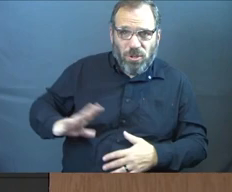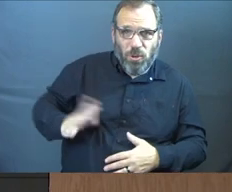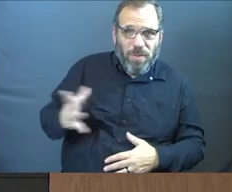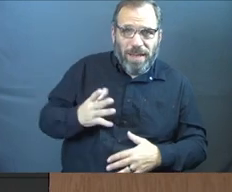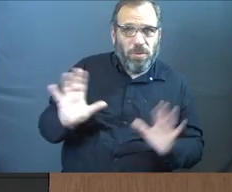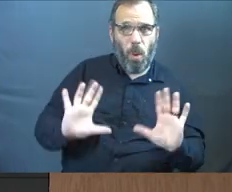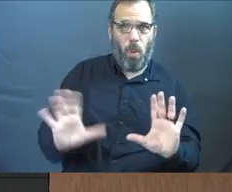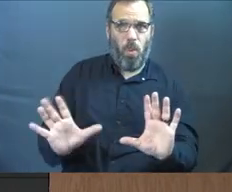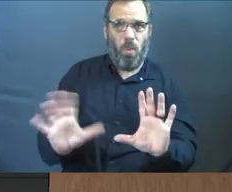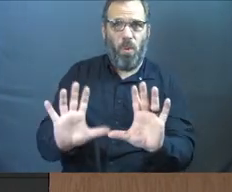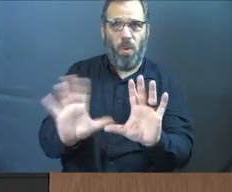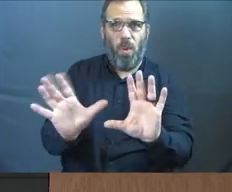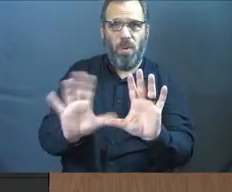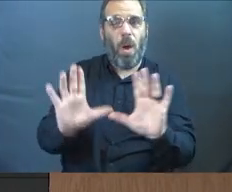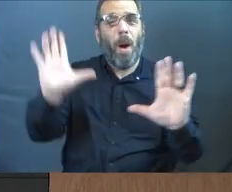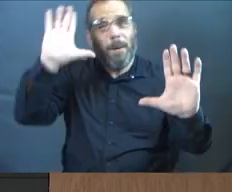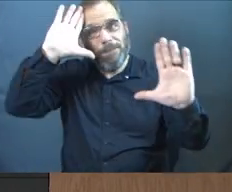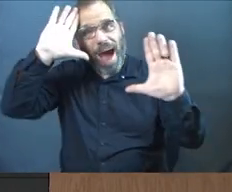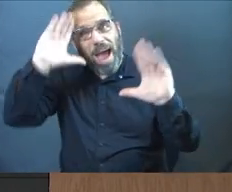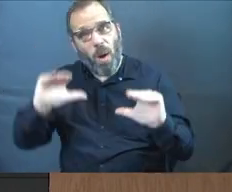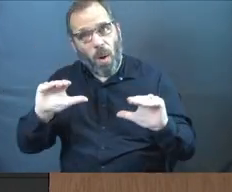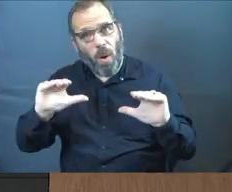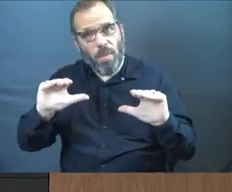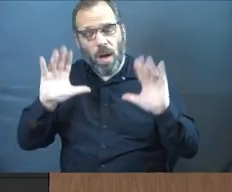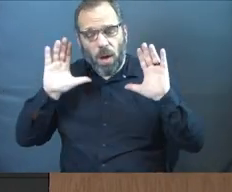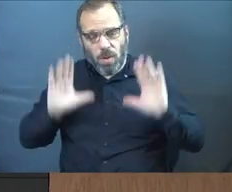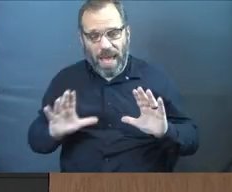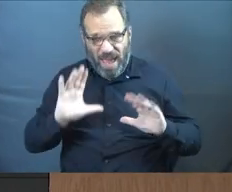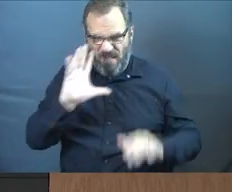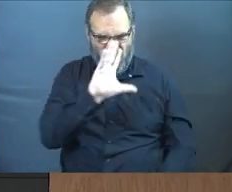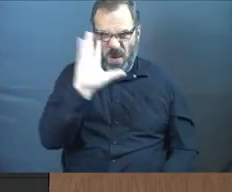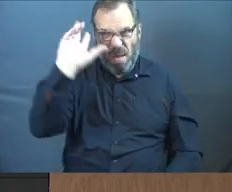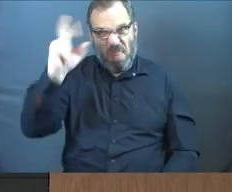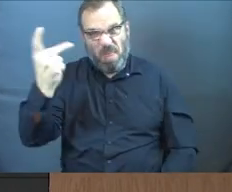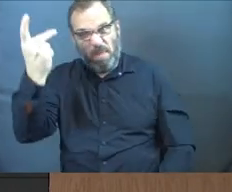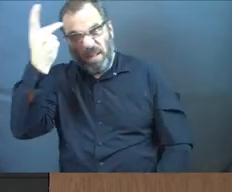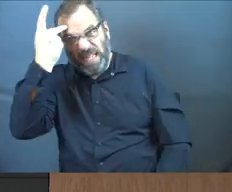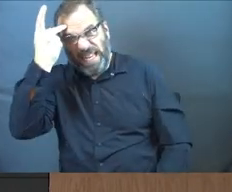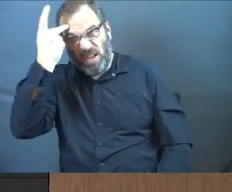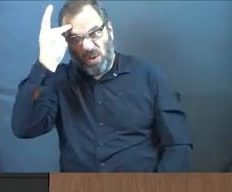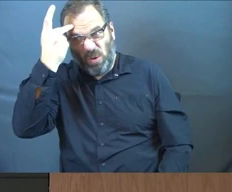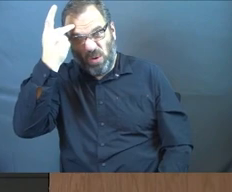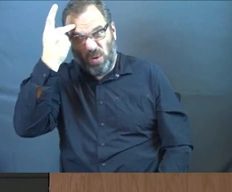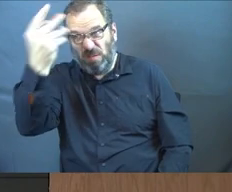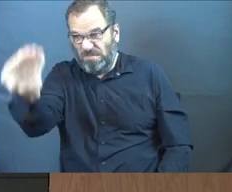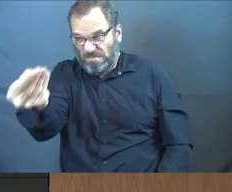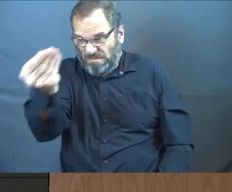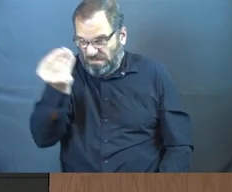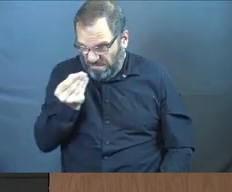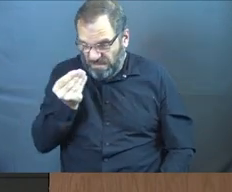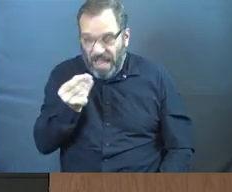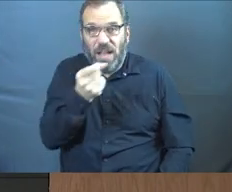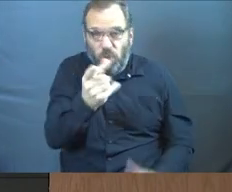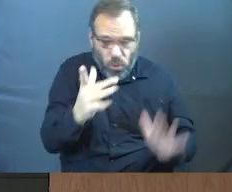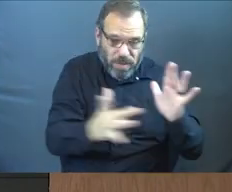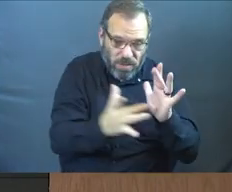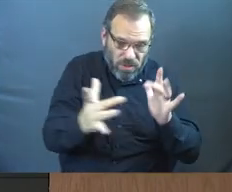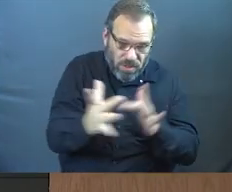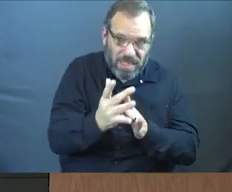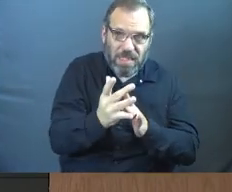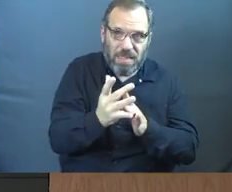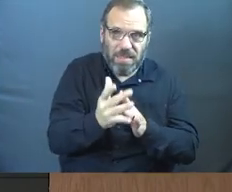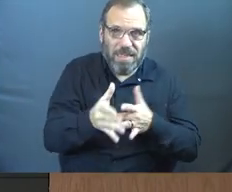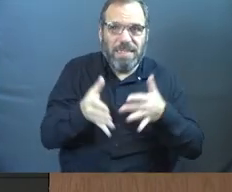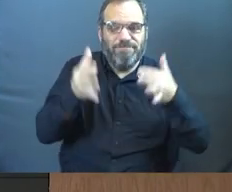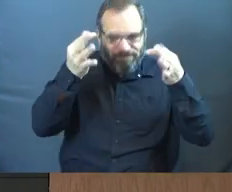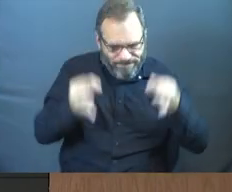just isn't. My hope is that you would free yourself from the political ideas that are handed to you and that you and Jesus together would come